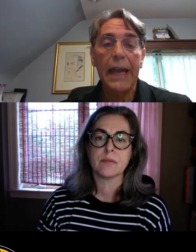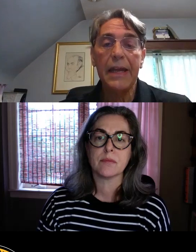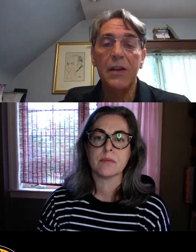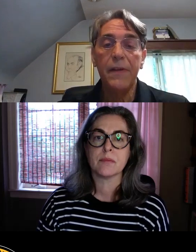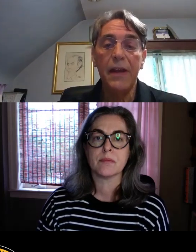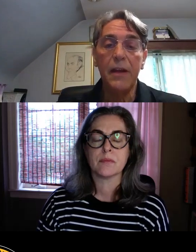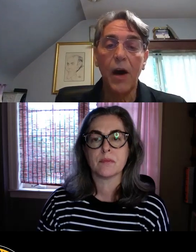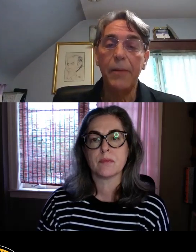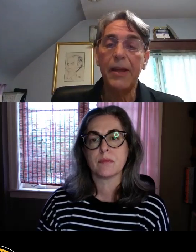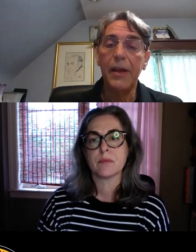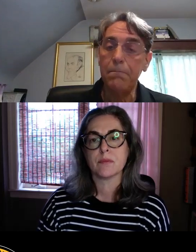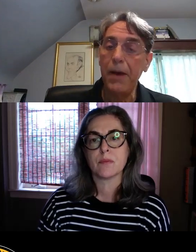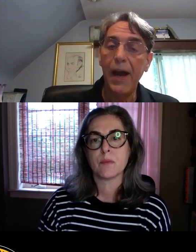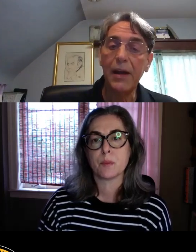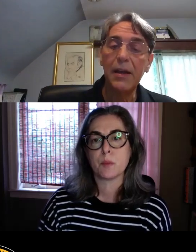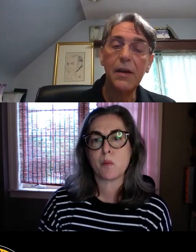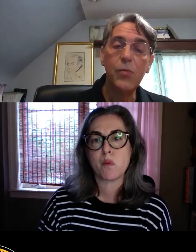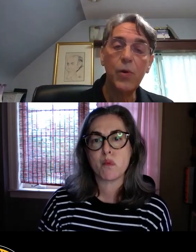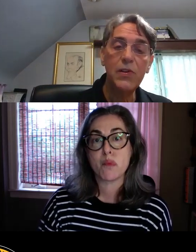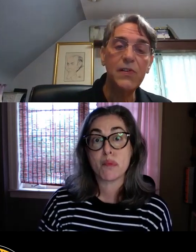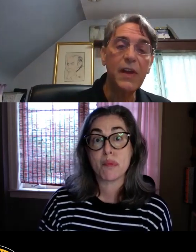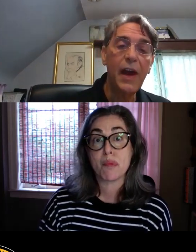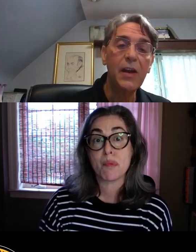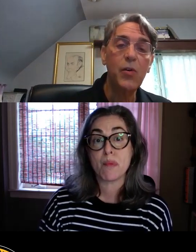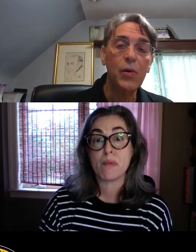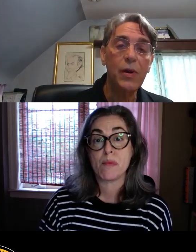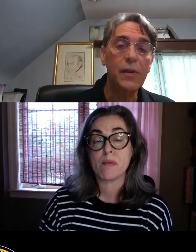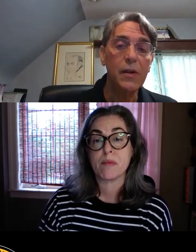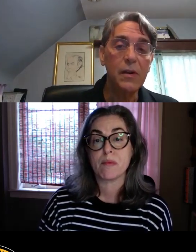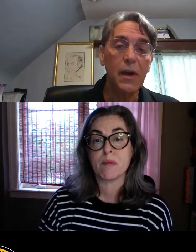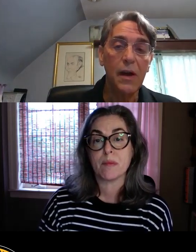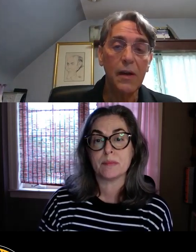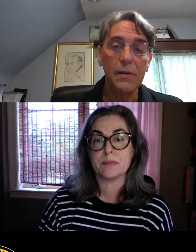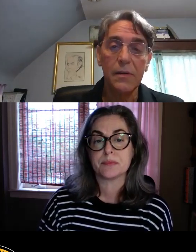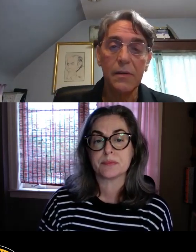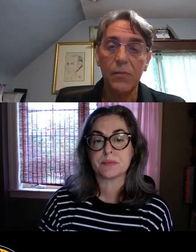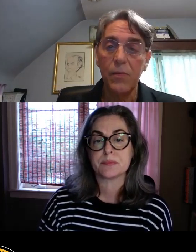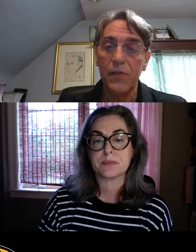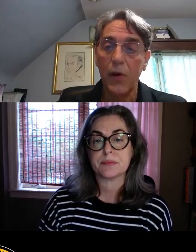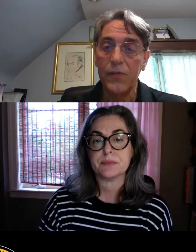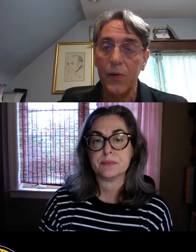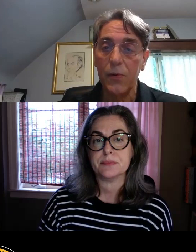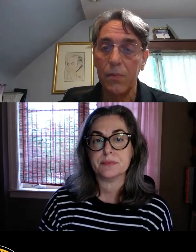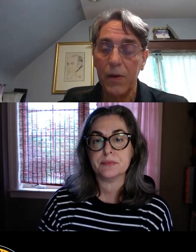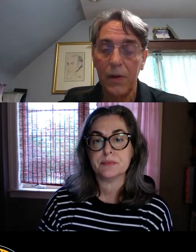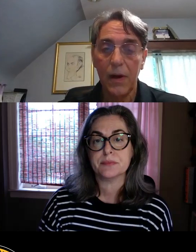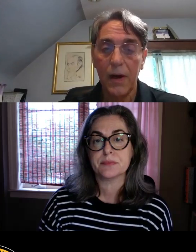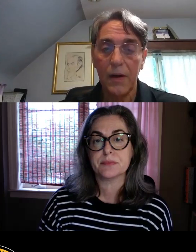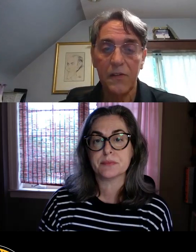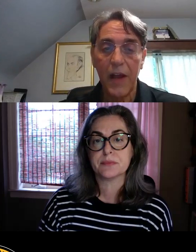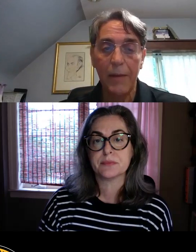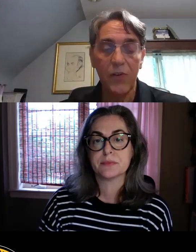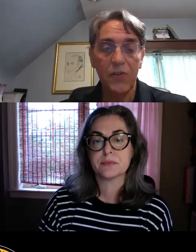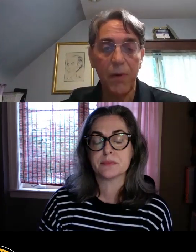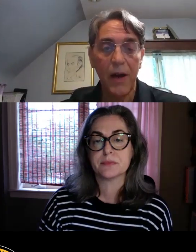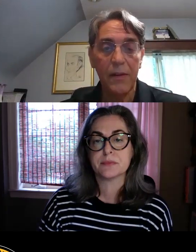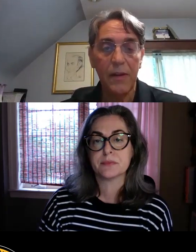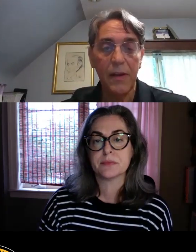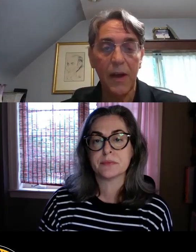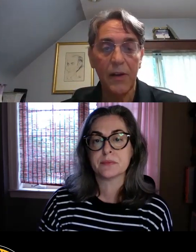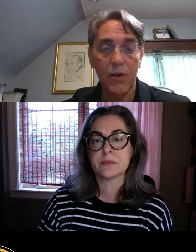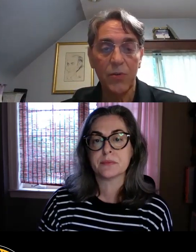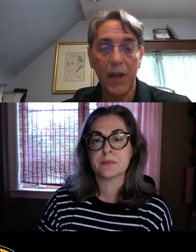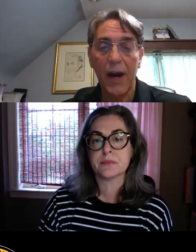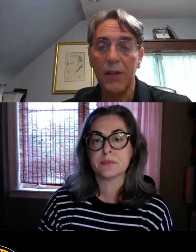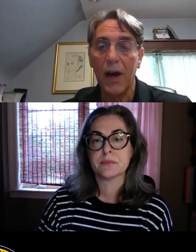negative economic impact, which is a category that, uh, was also, uh, established by